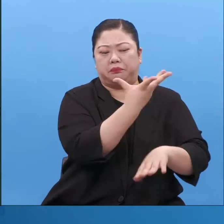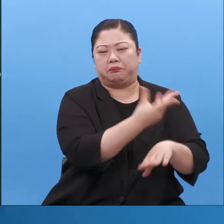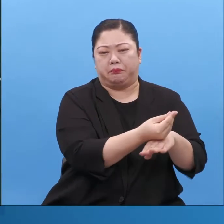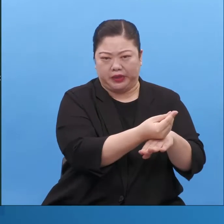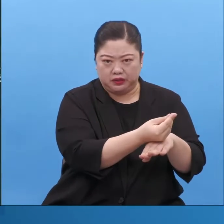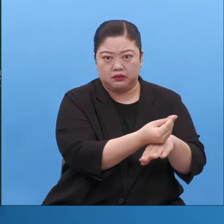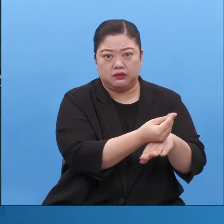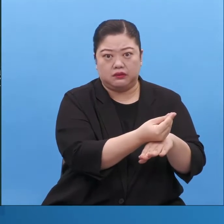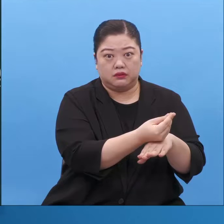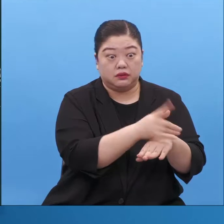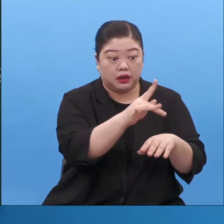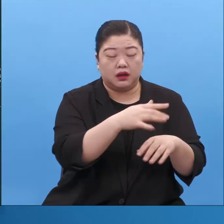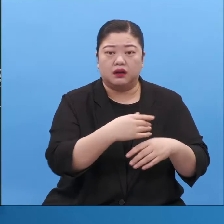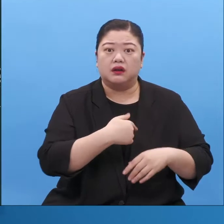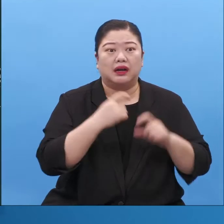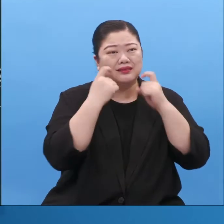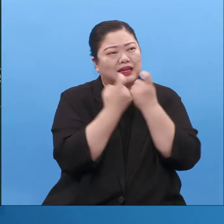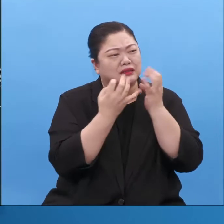sense.